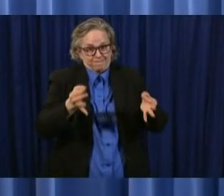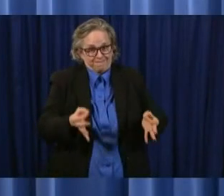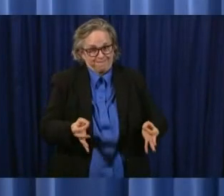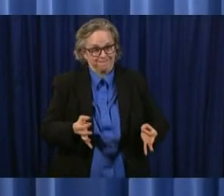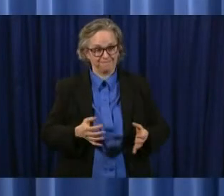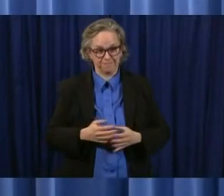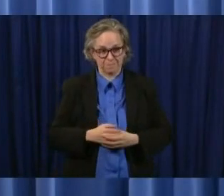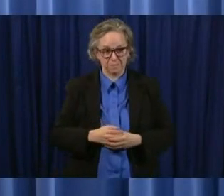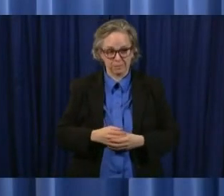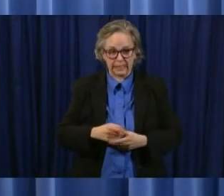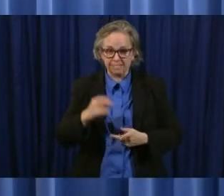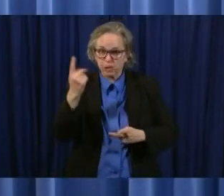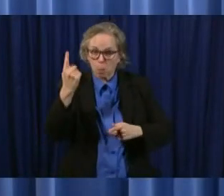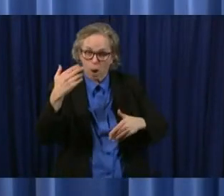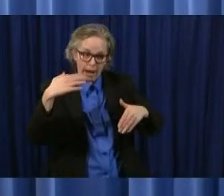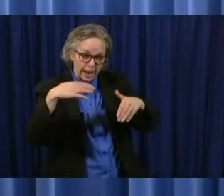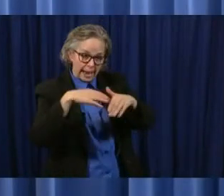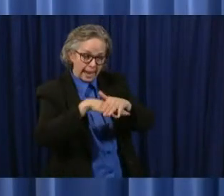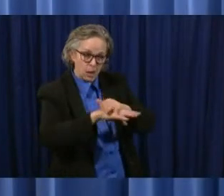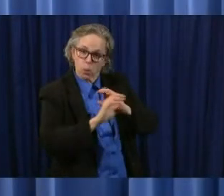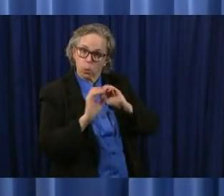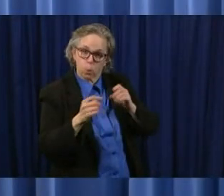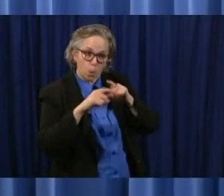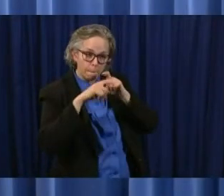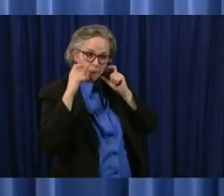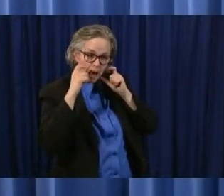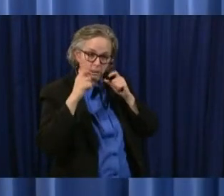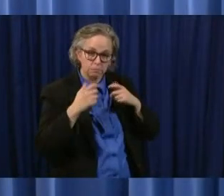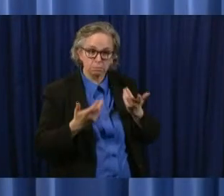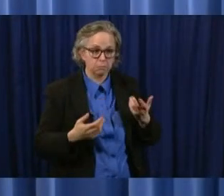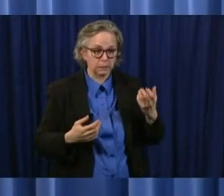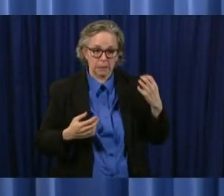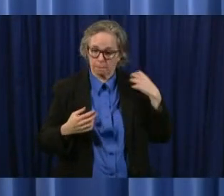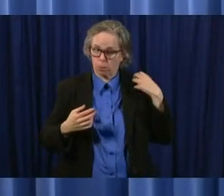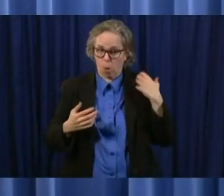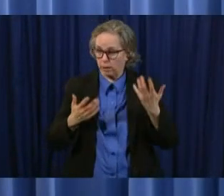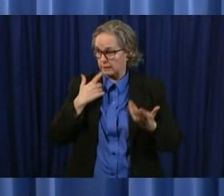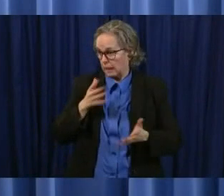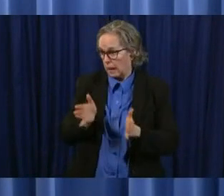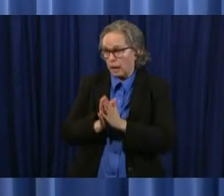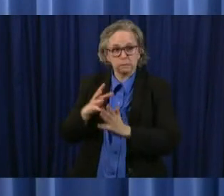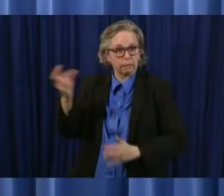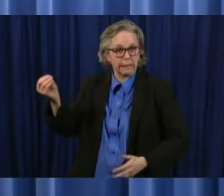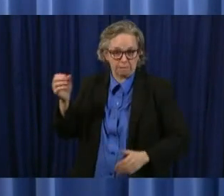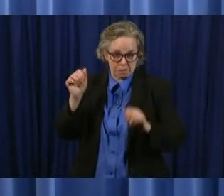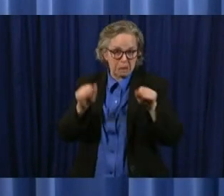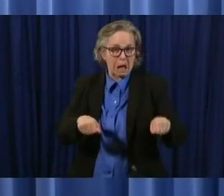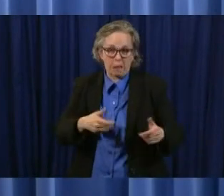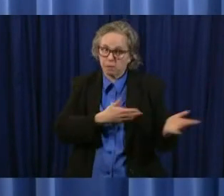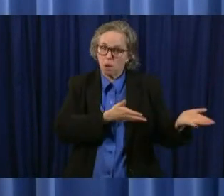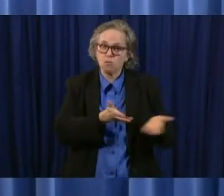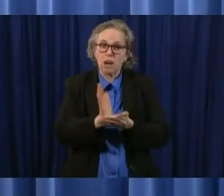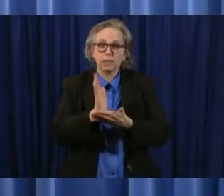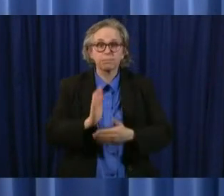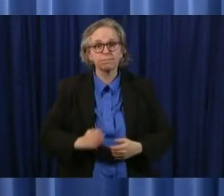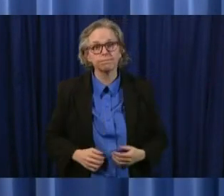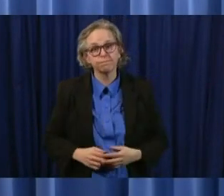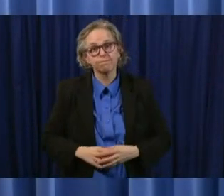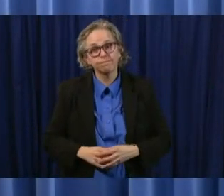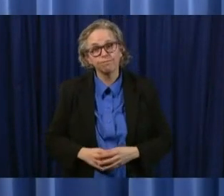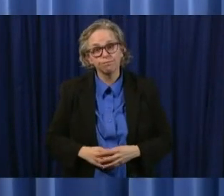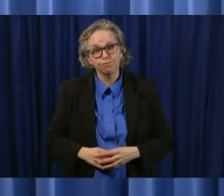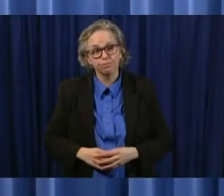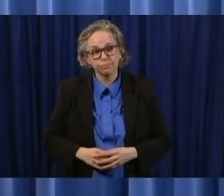uh to have a mask on in fact you know there are companies now uh that have continued to work throughout this